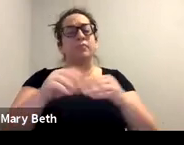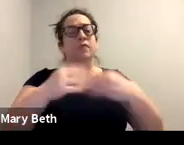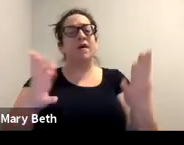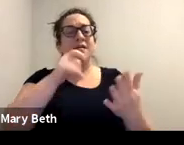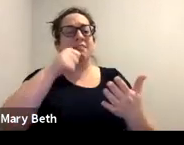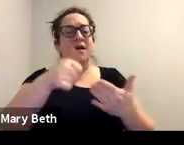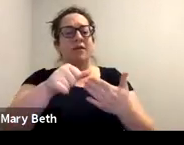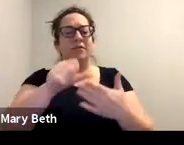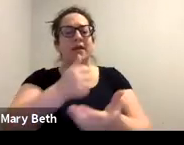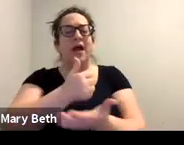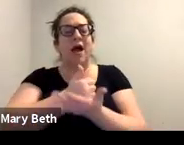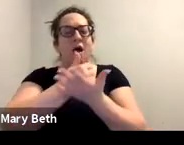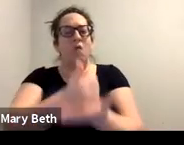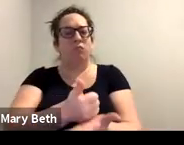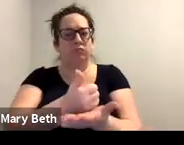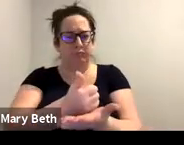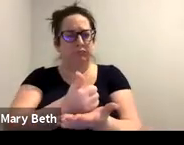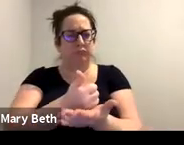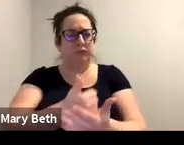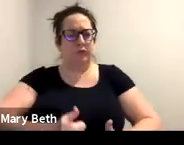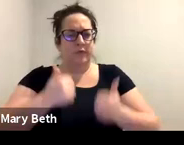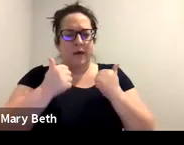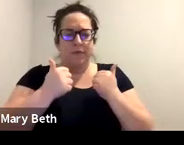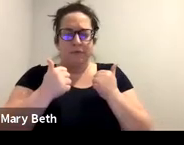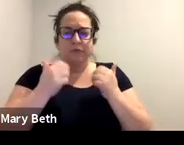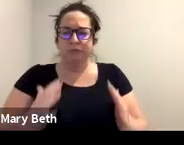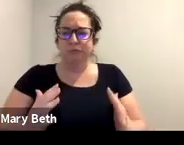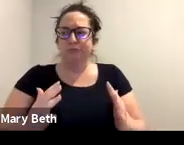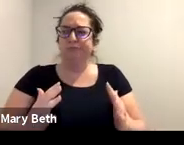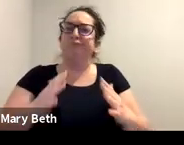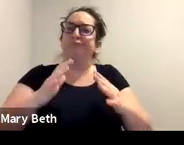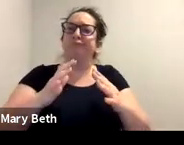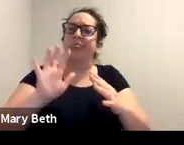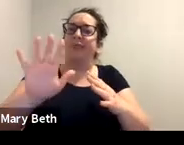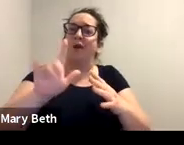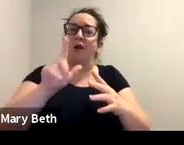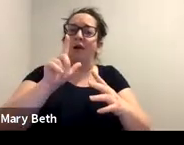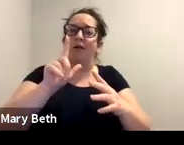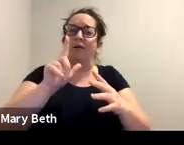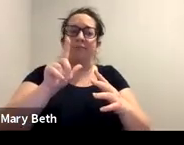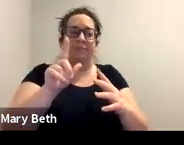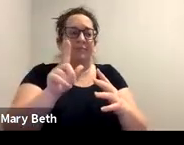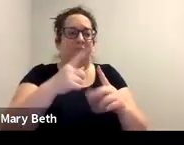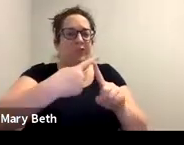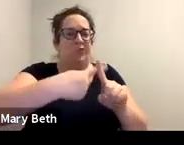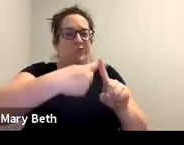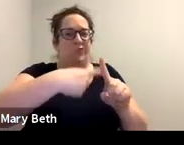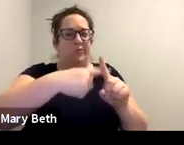be able to break their lease if they're feeling like they can no longer live where they're at.